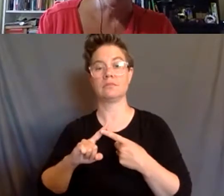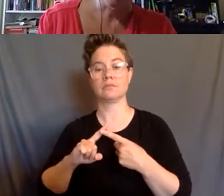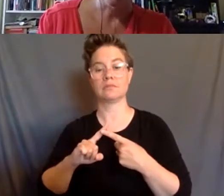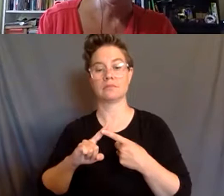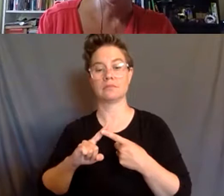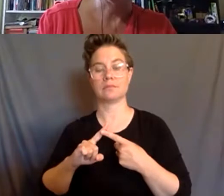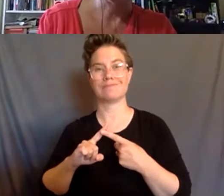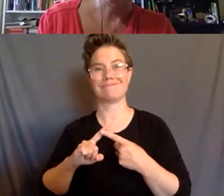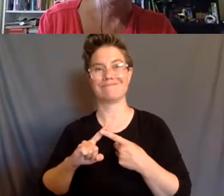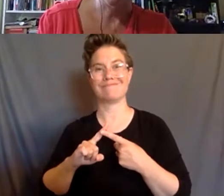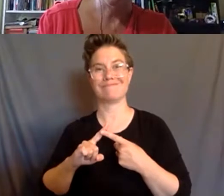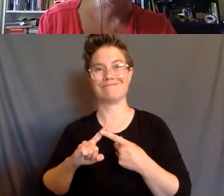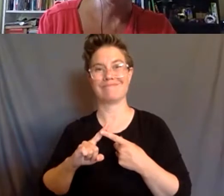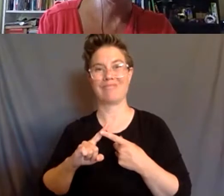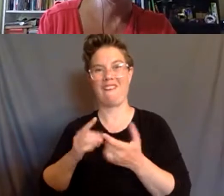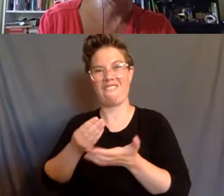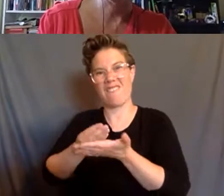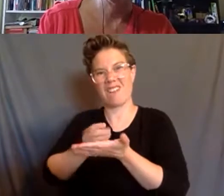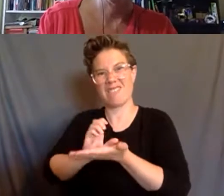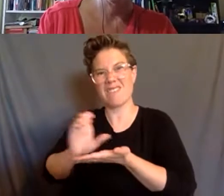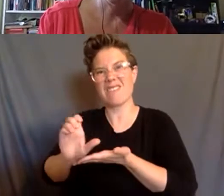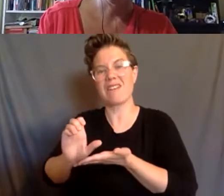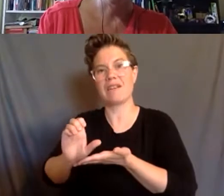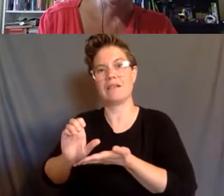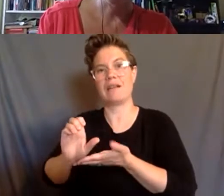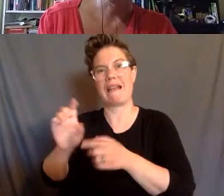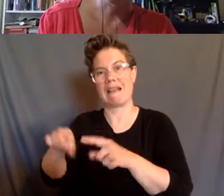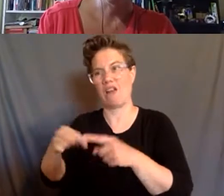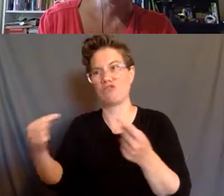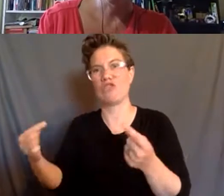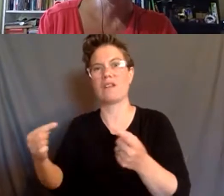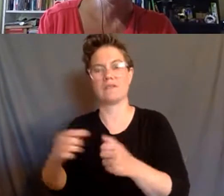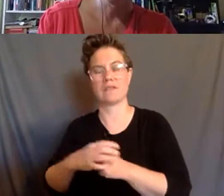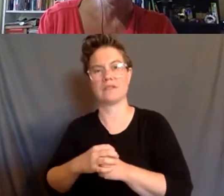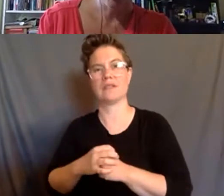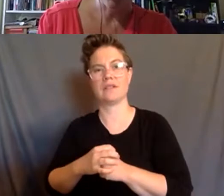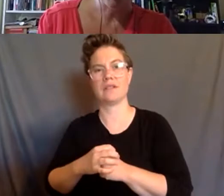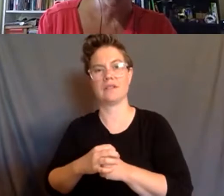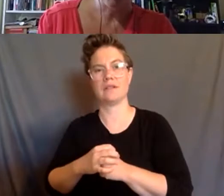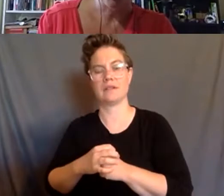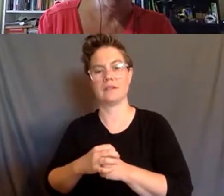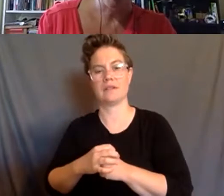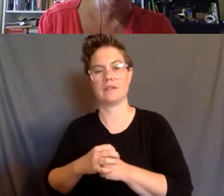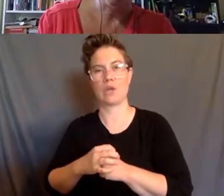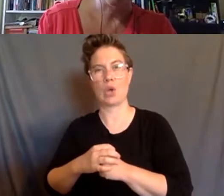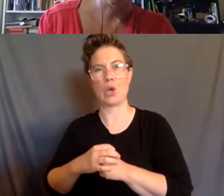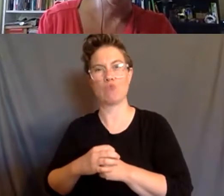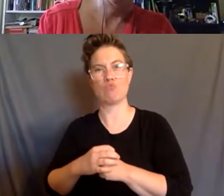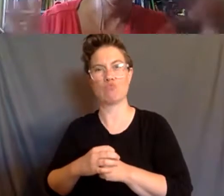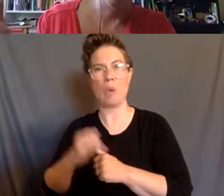funding and alternatives and kind of people who are newcomers to abolition